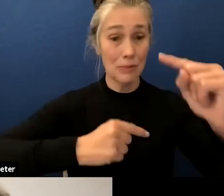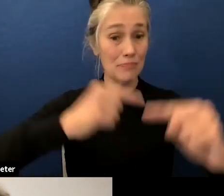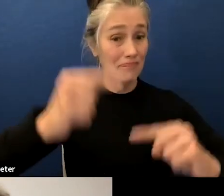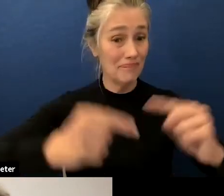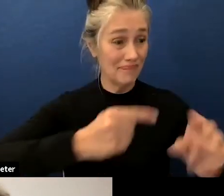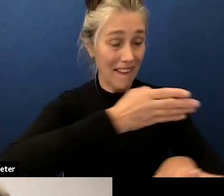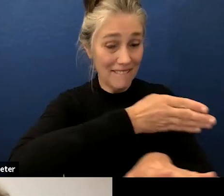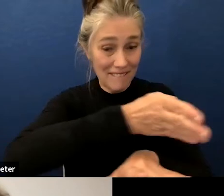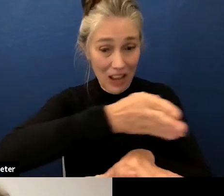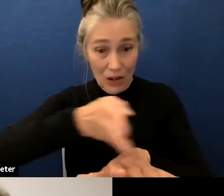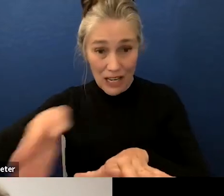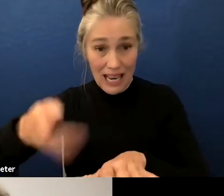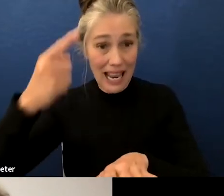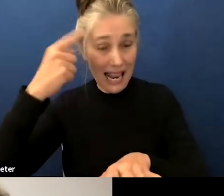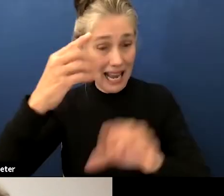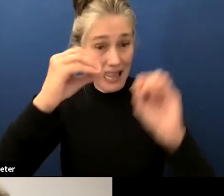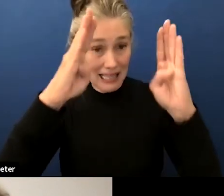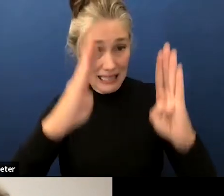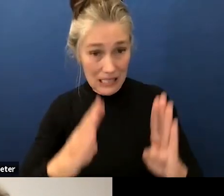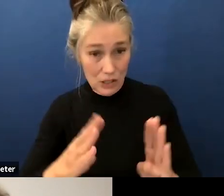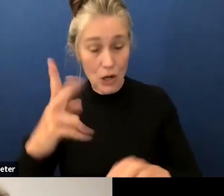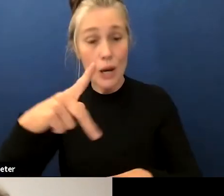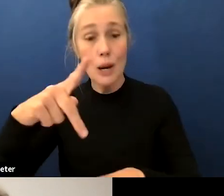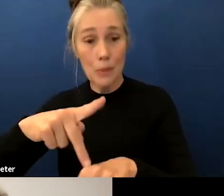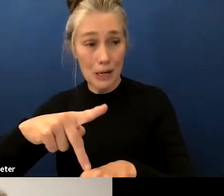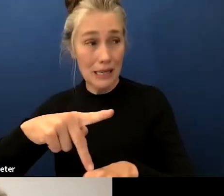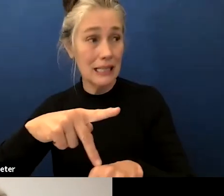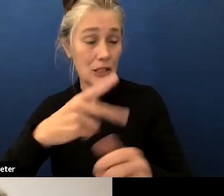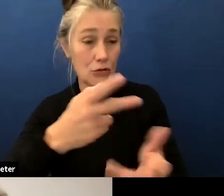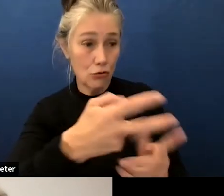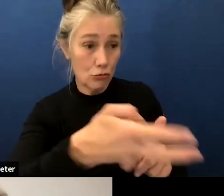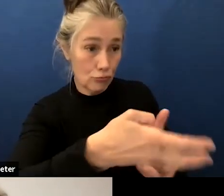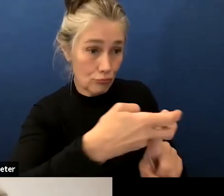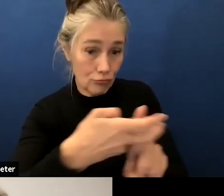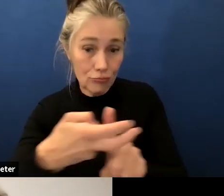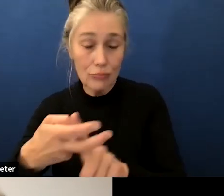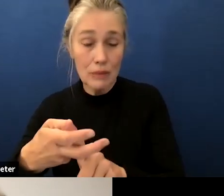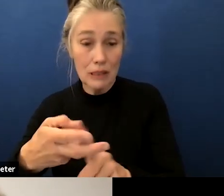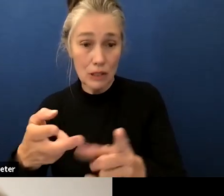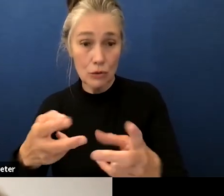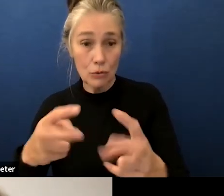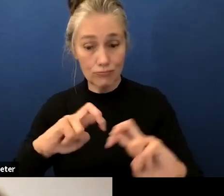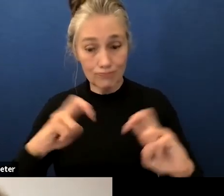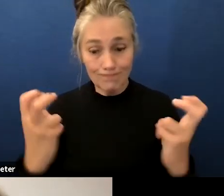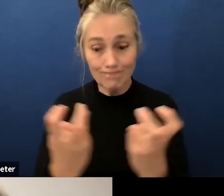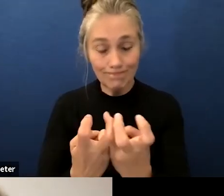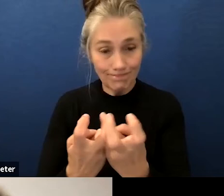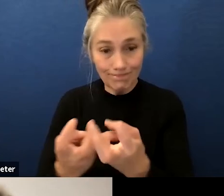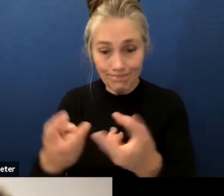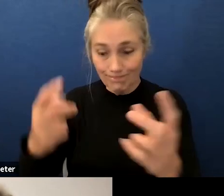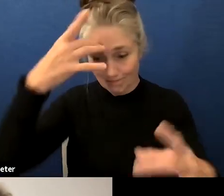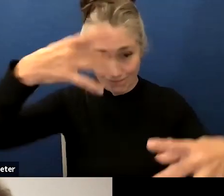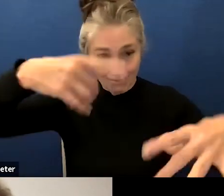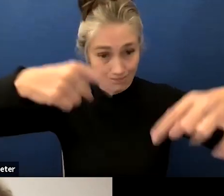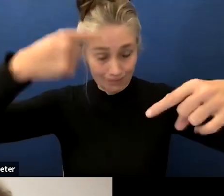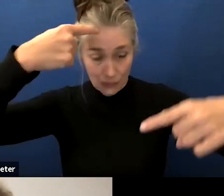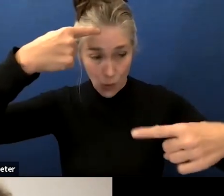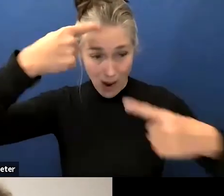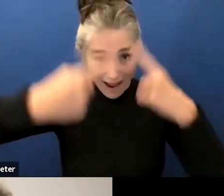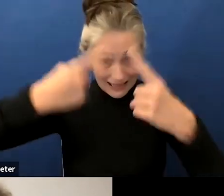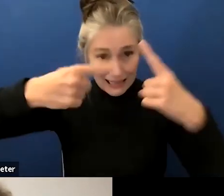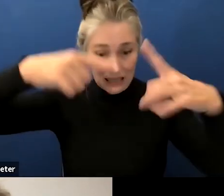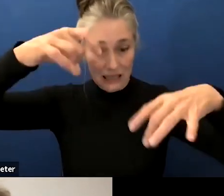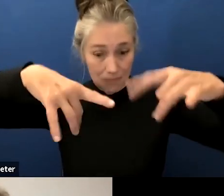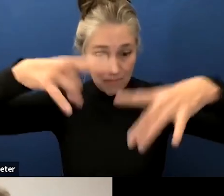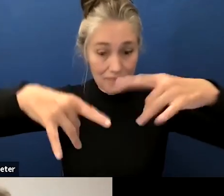the teachers and principals that we can continue to do the work and uh we'll continue to report back thank you Ms. Capps